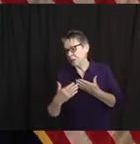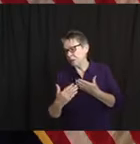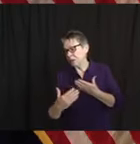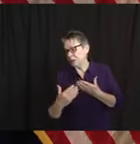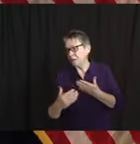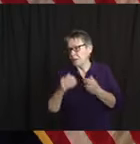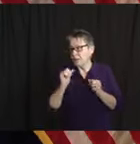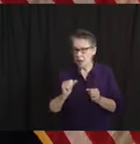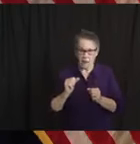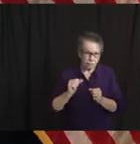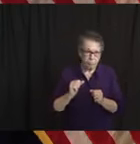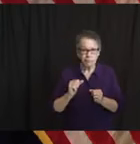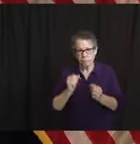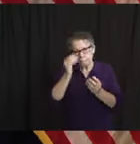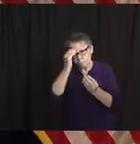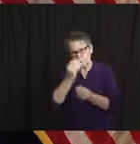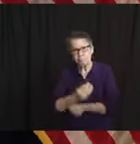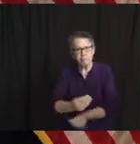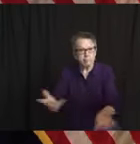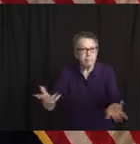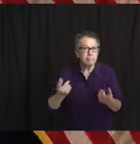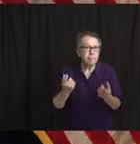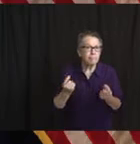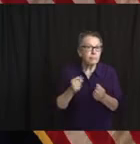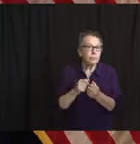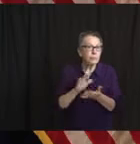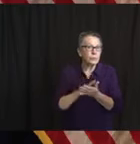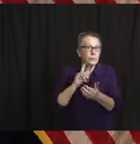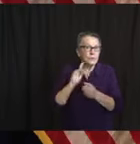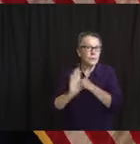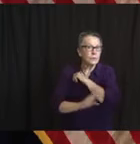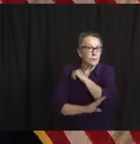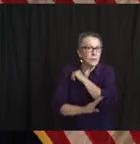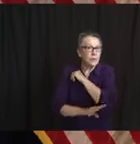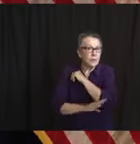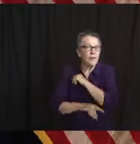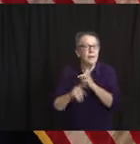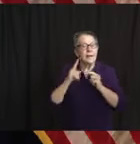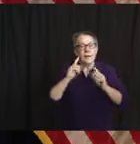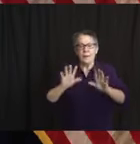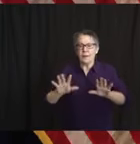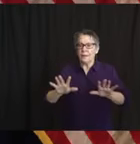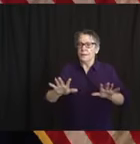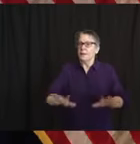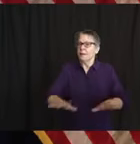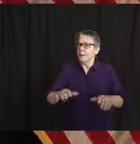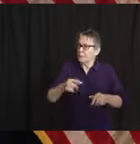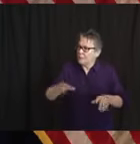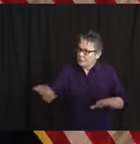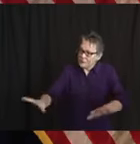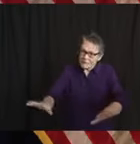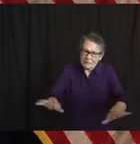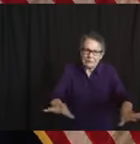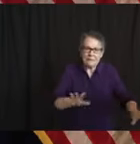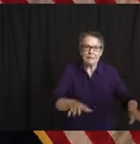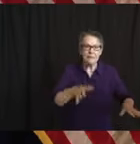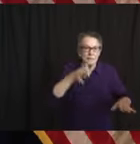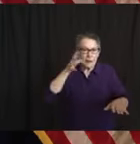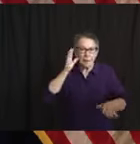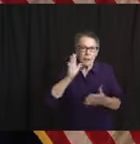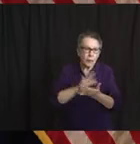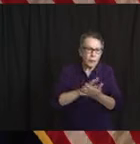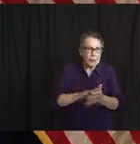just tell everybody to stay calm for now. There's a lot of uncertainty. completely understand the